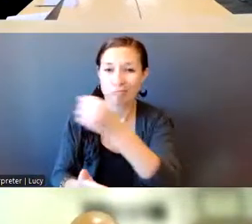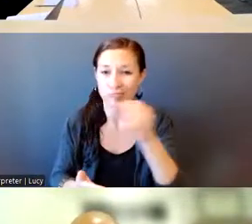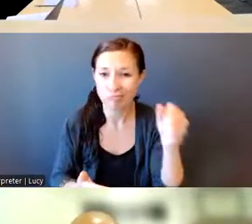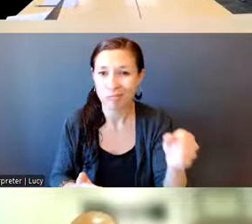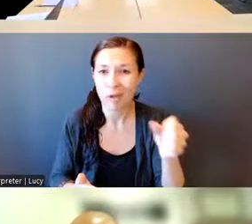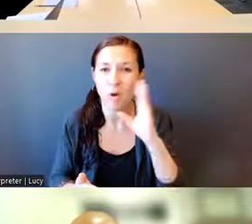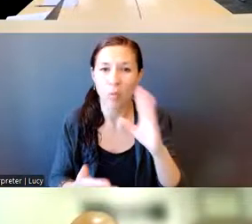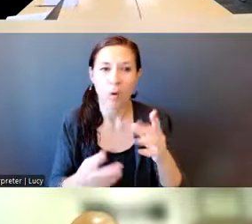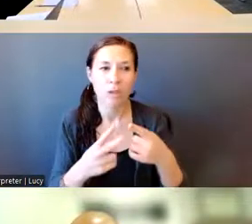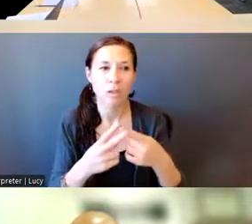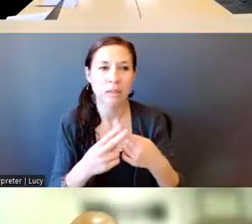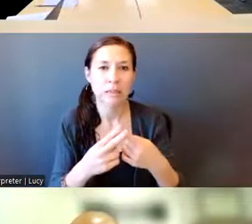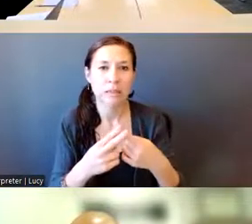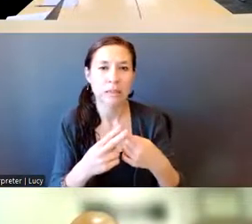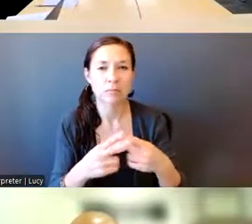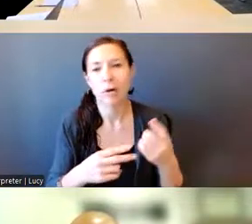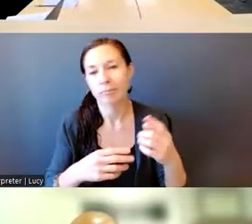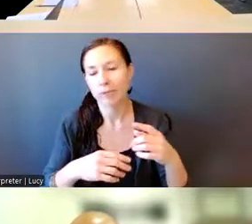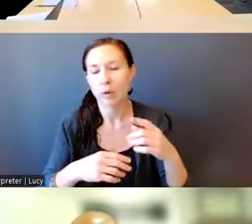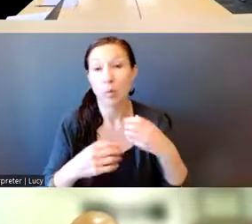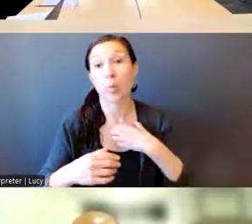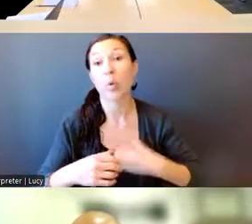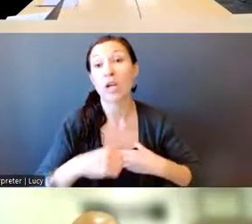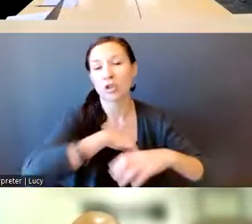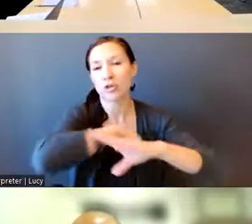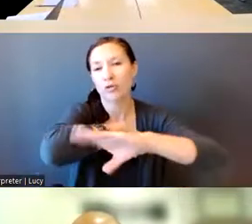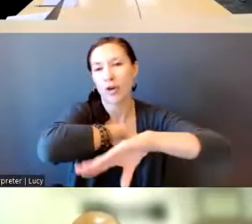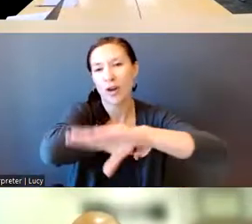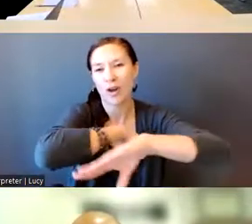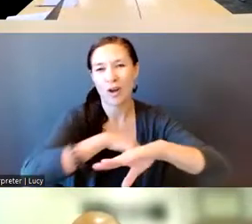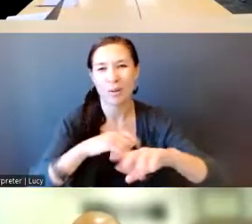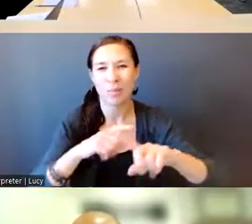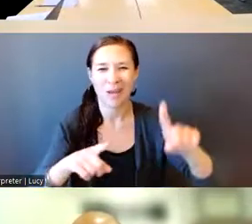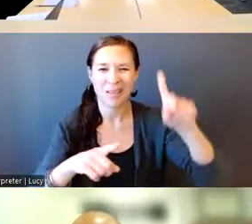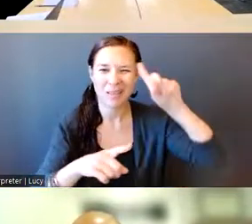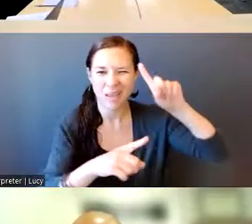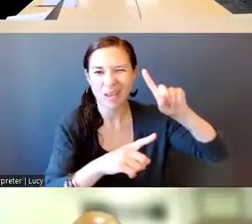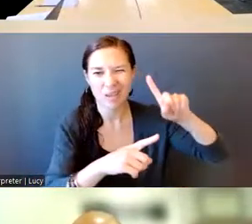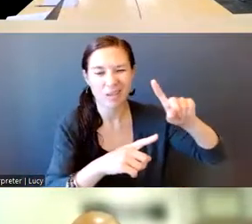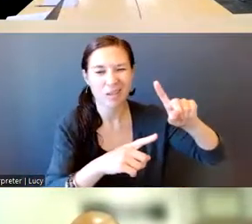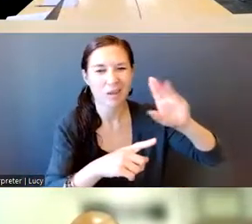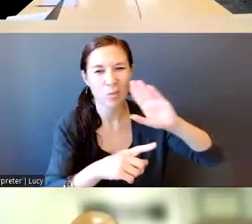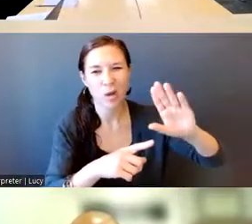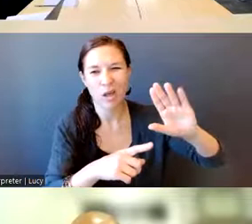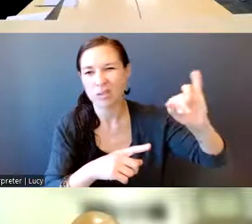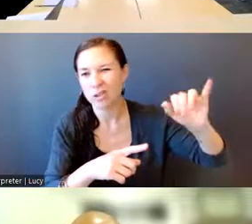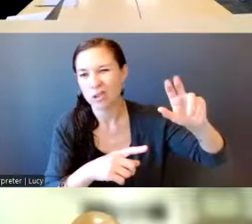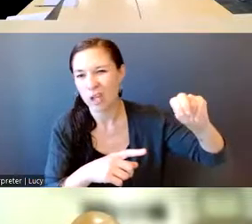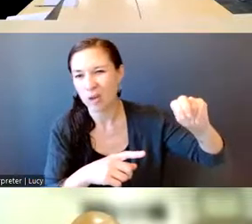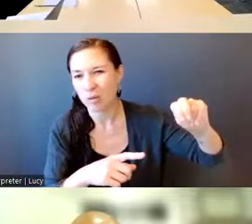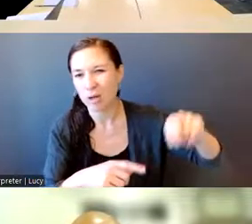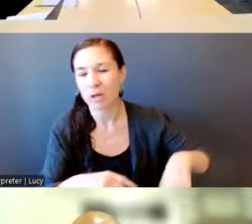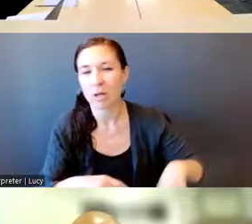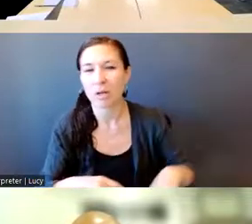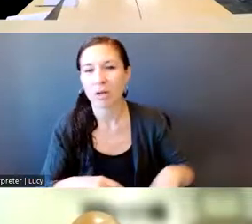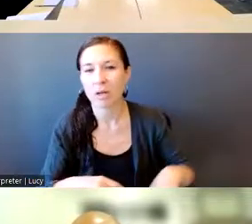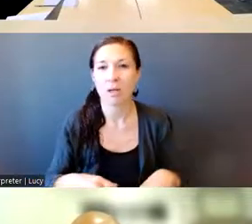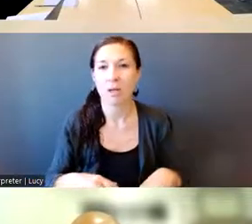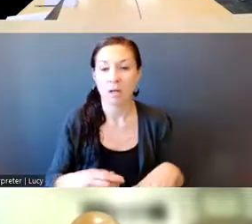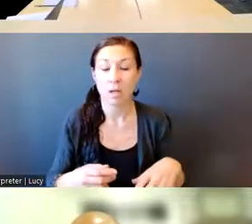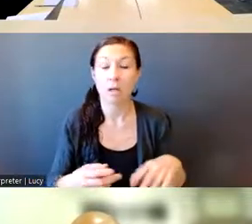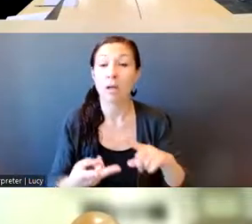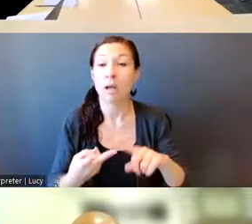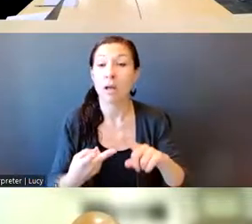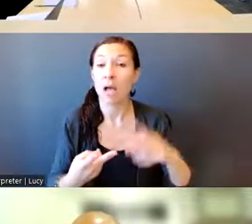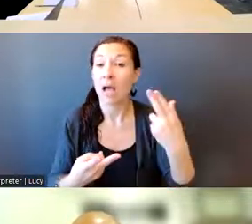We want this fall, but we're still working for that to happen. We did have high school students, some members in the